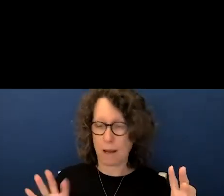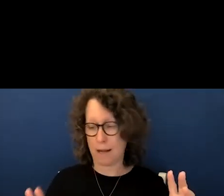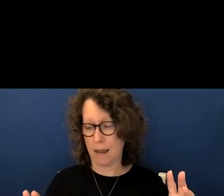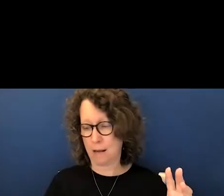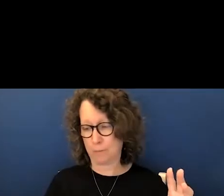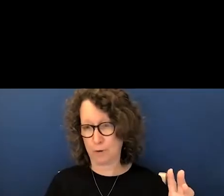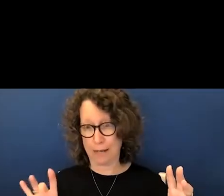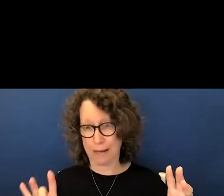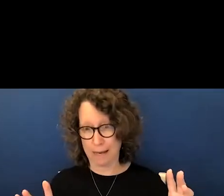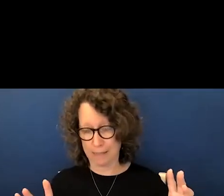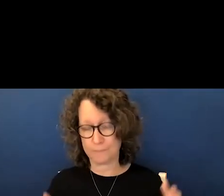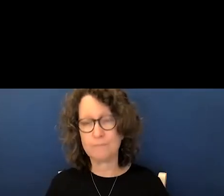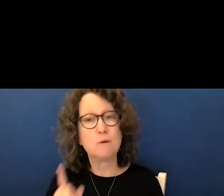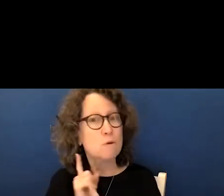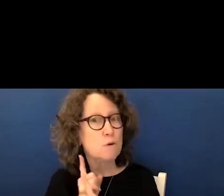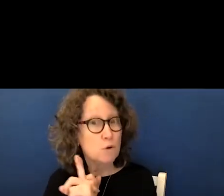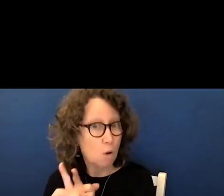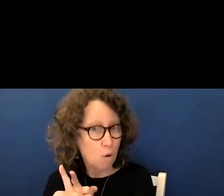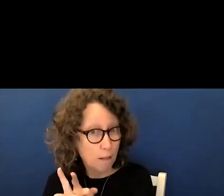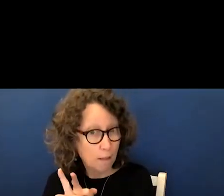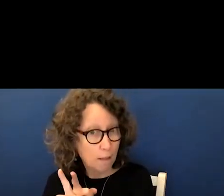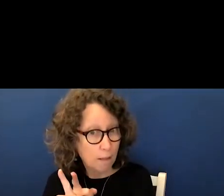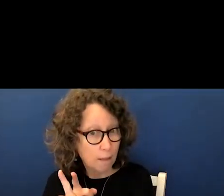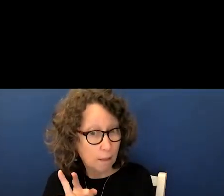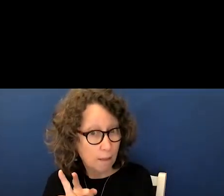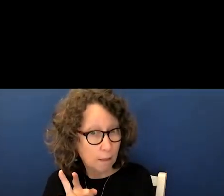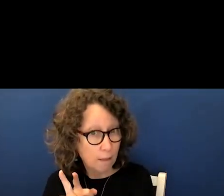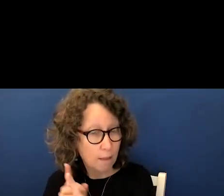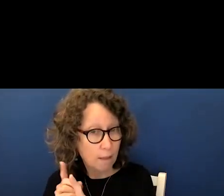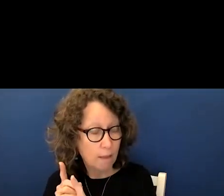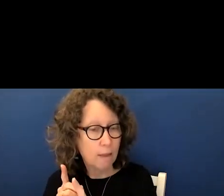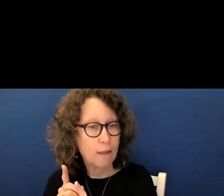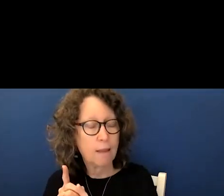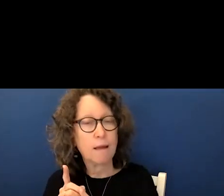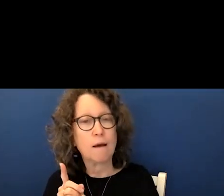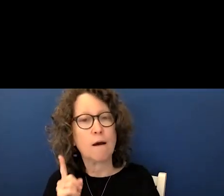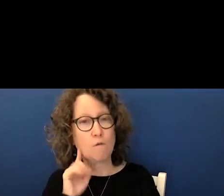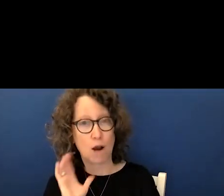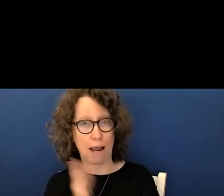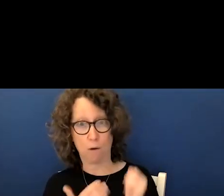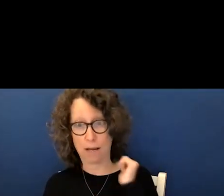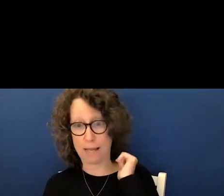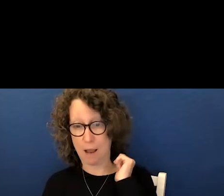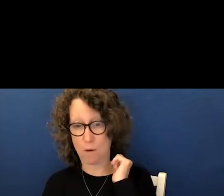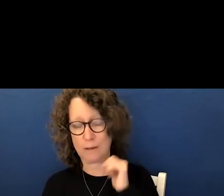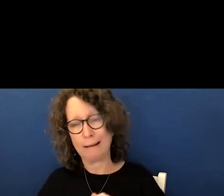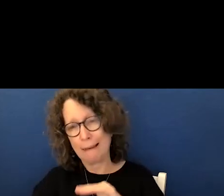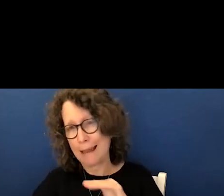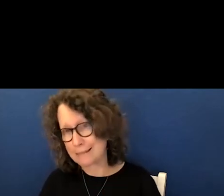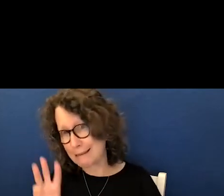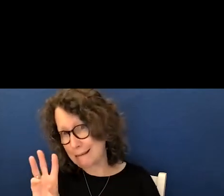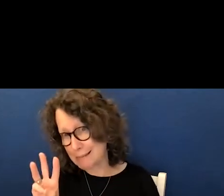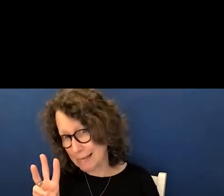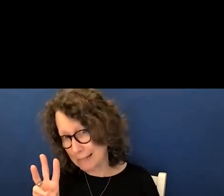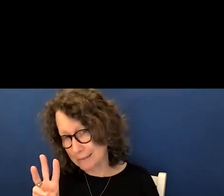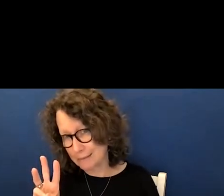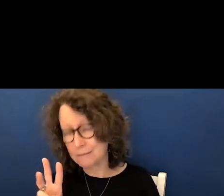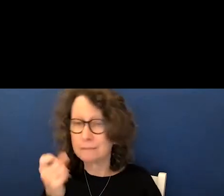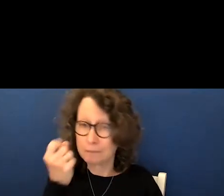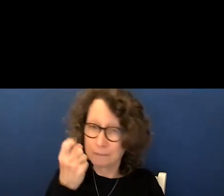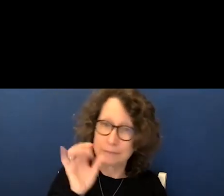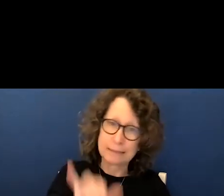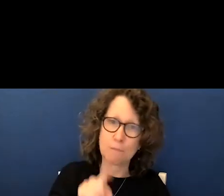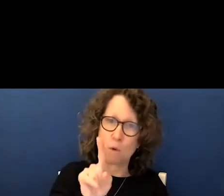the goal the next uh marker or goal for the county is less than six per 100 000